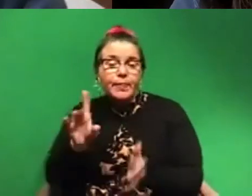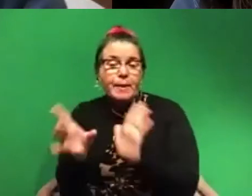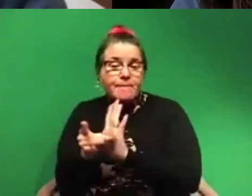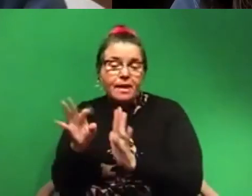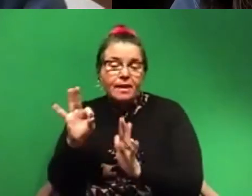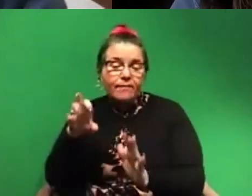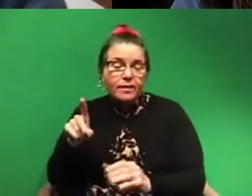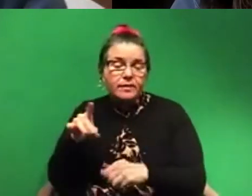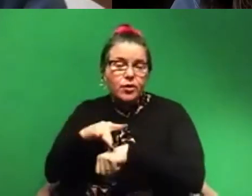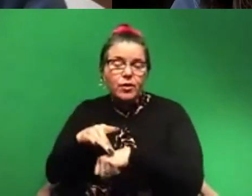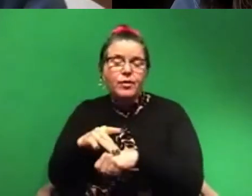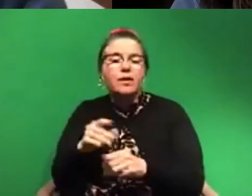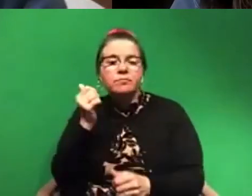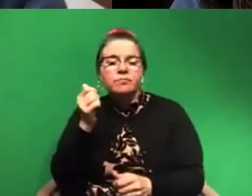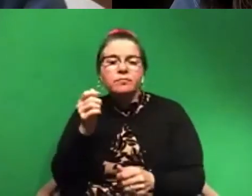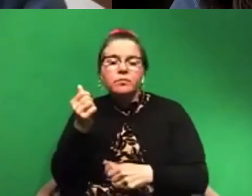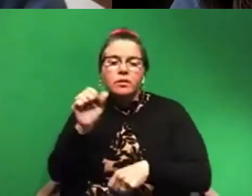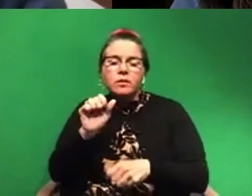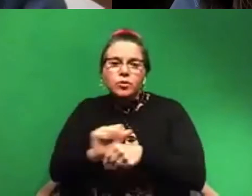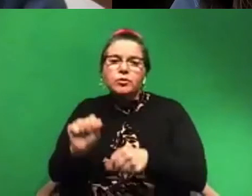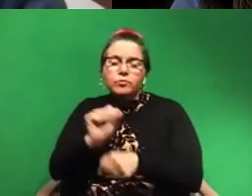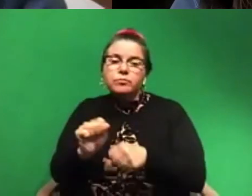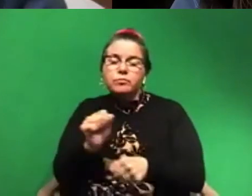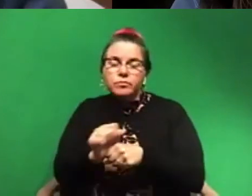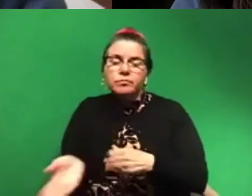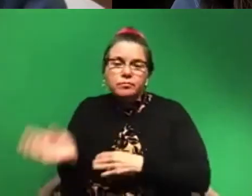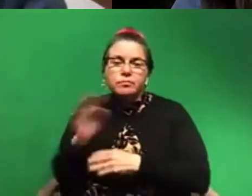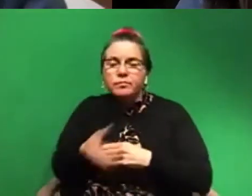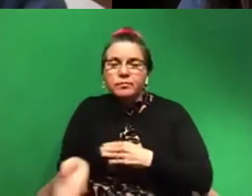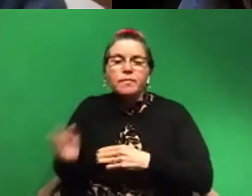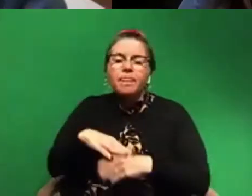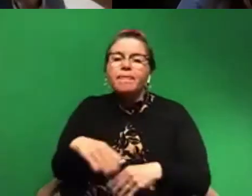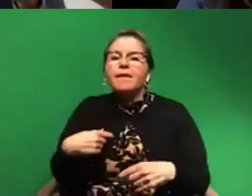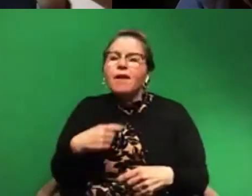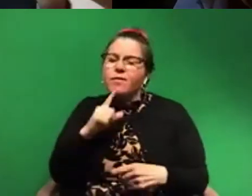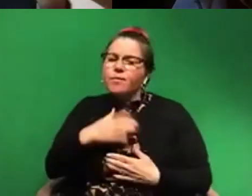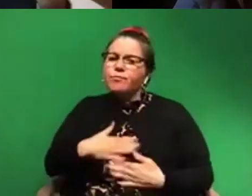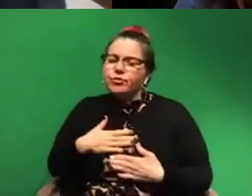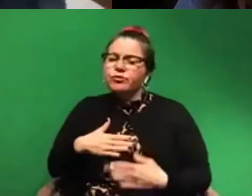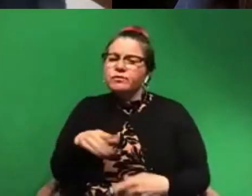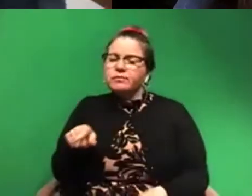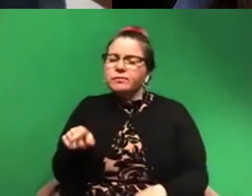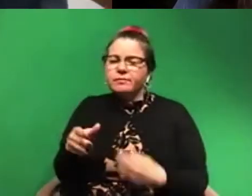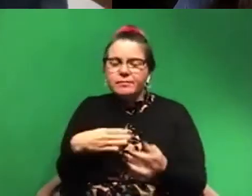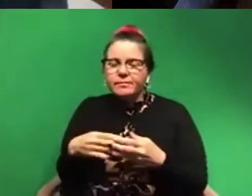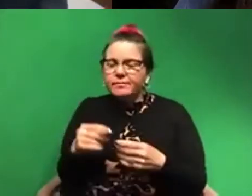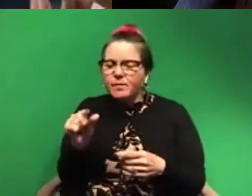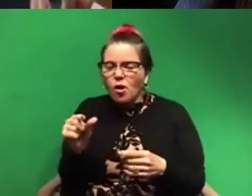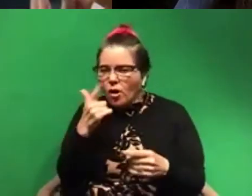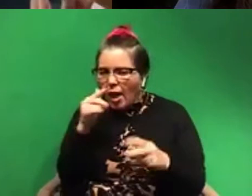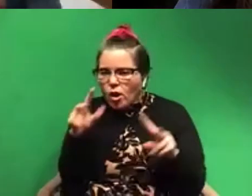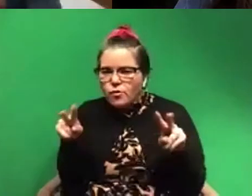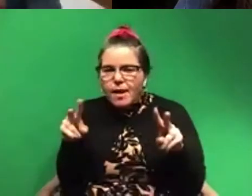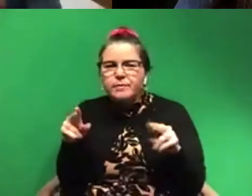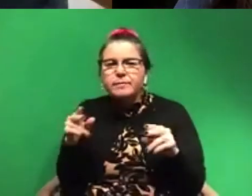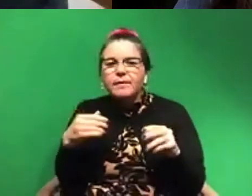And I just got to really appreciate the fact that even these little crab-like guys have individual personalities. We'd come to them